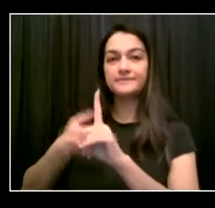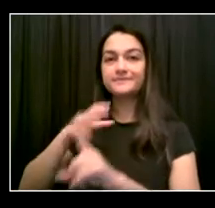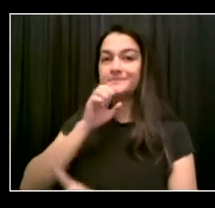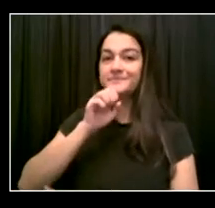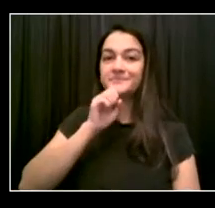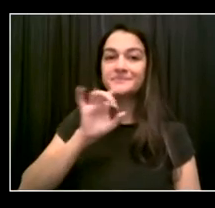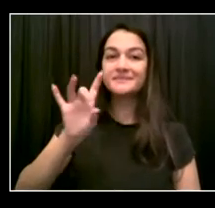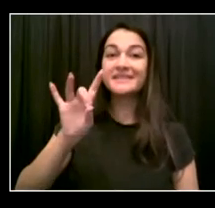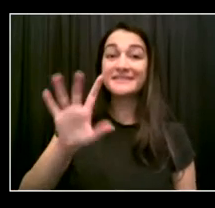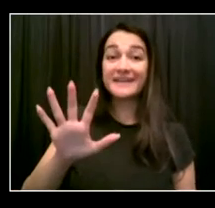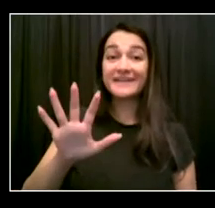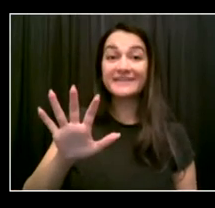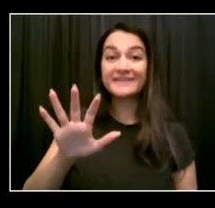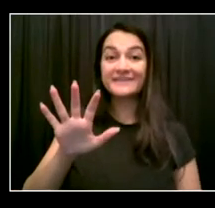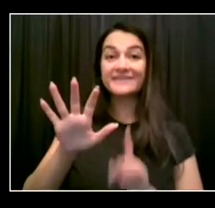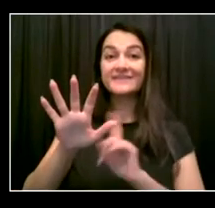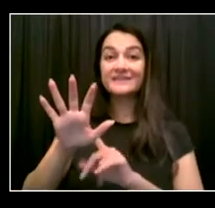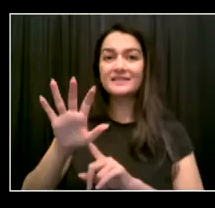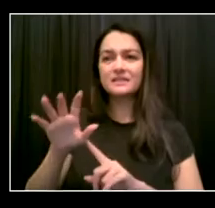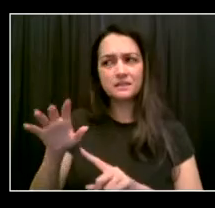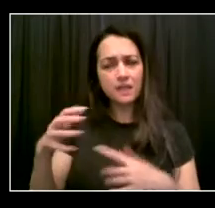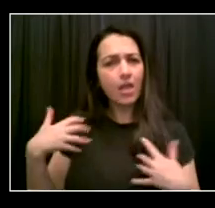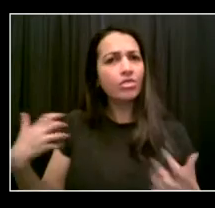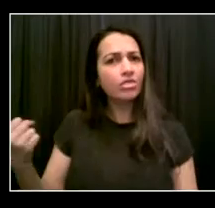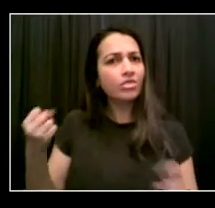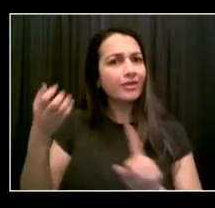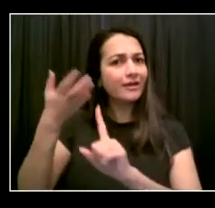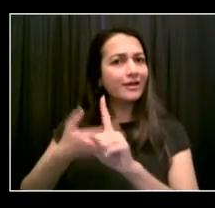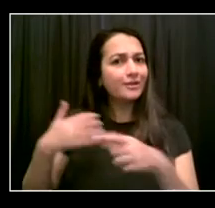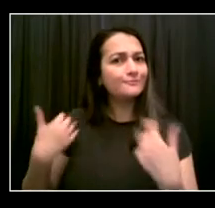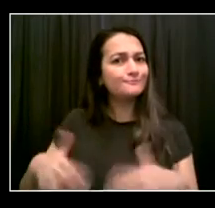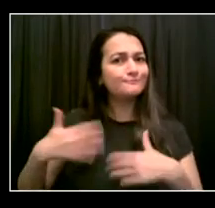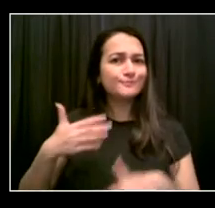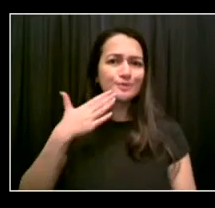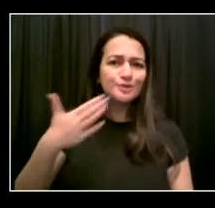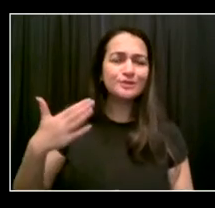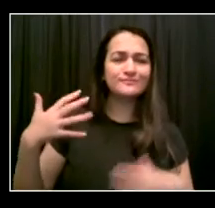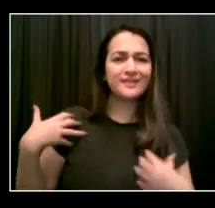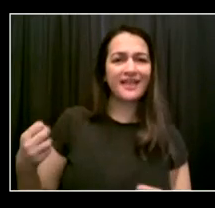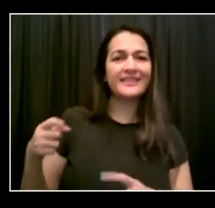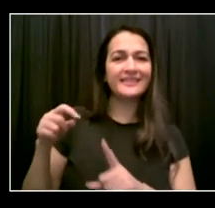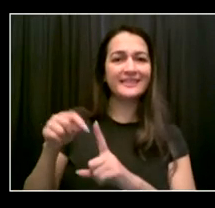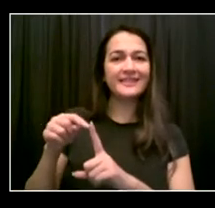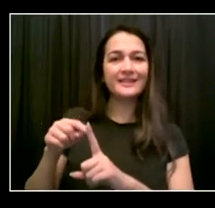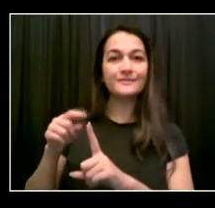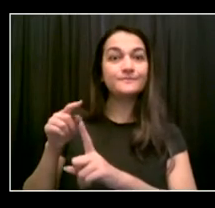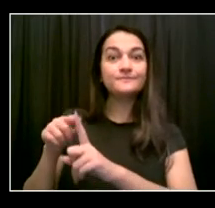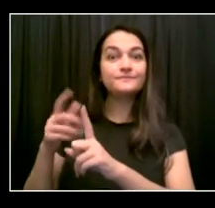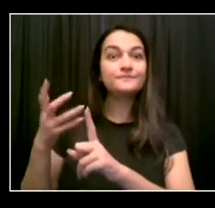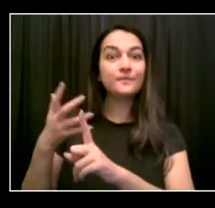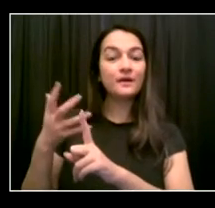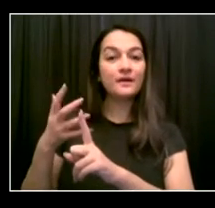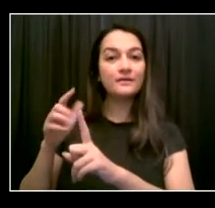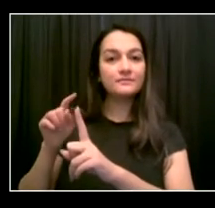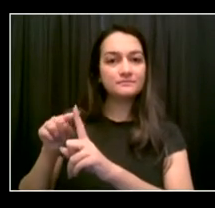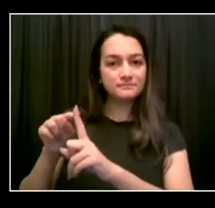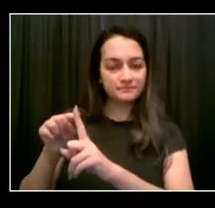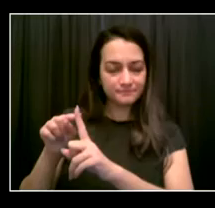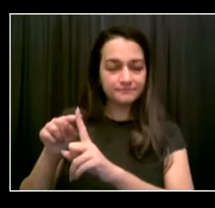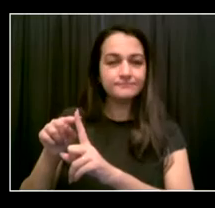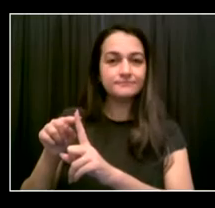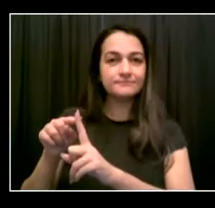was orphaned as a young child. Both of her parents died as a result of the Tuskegee experiments.